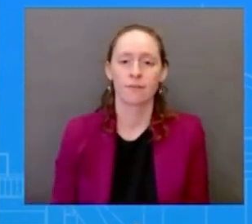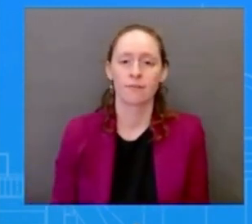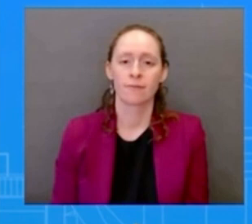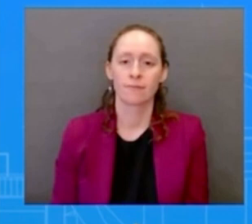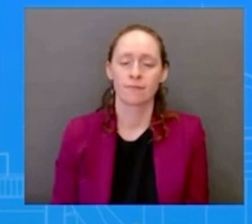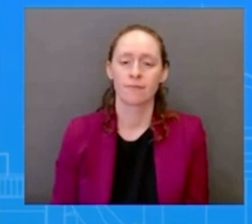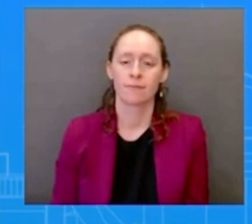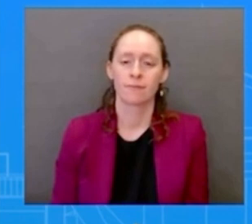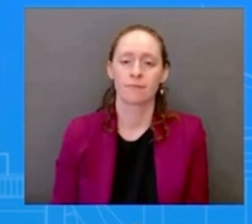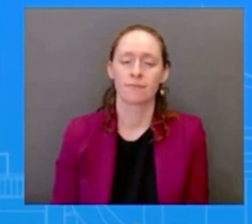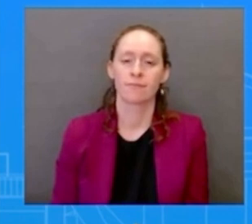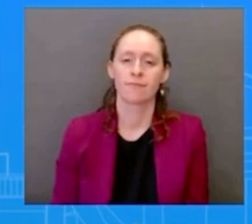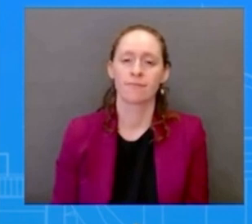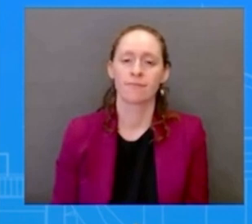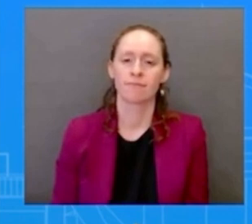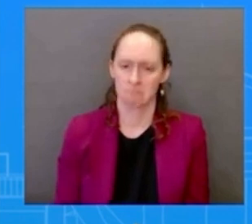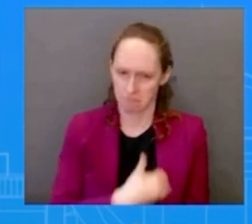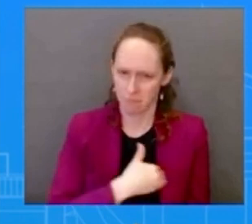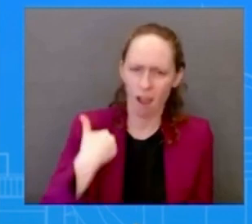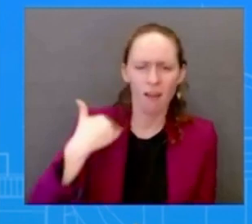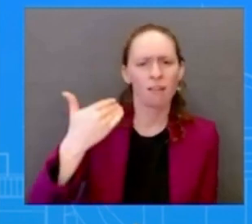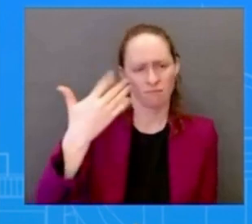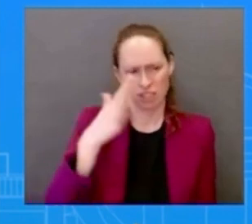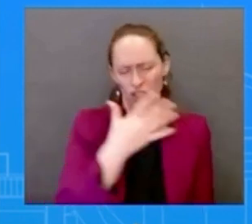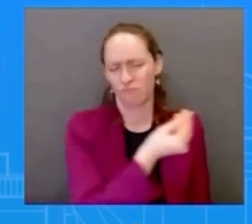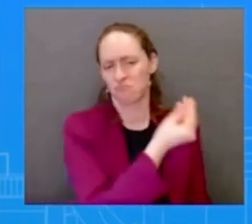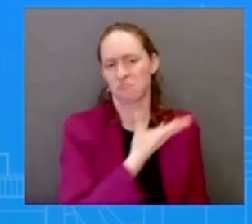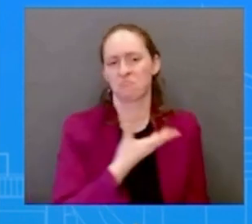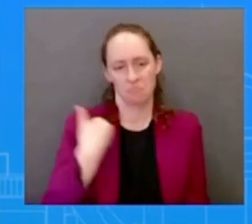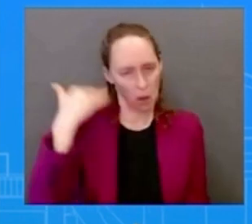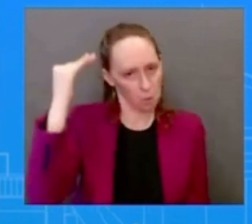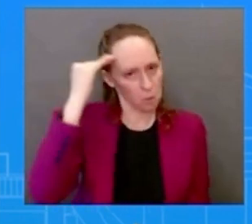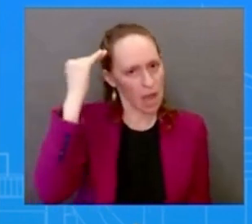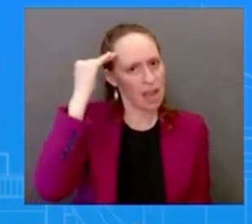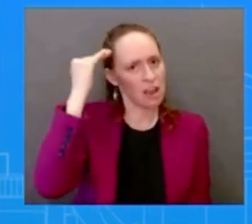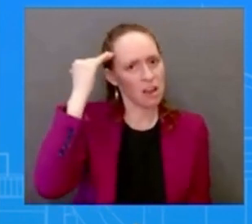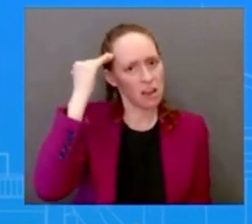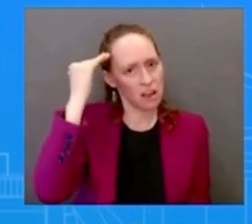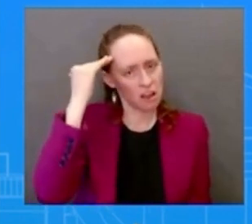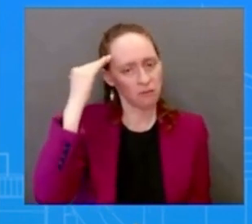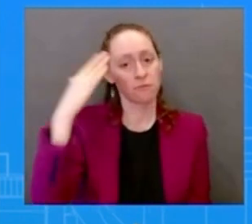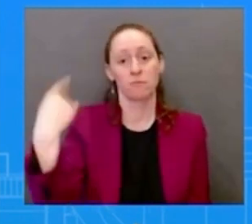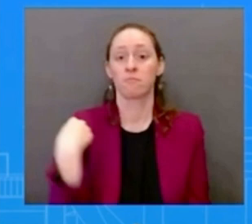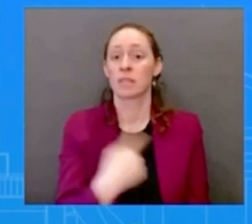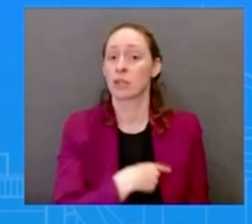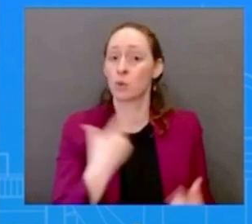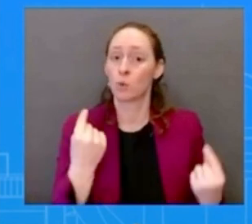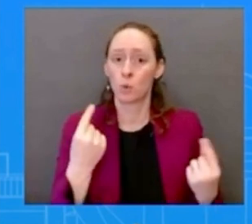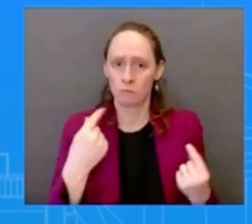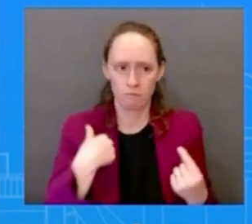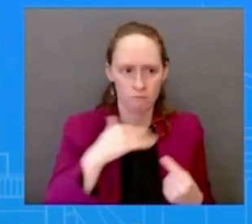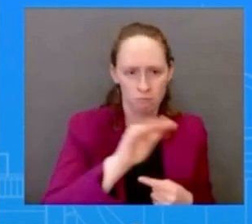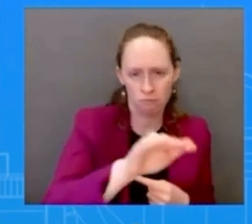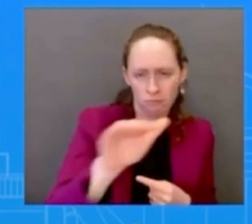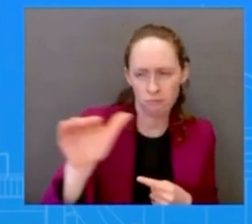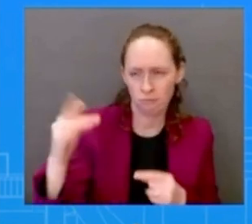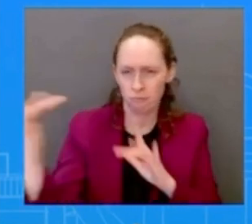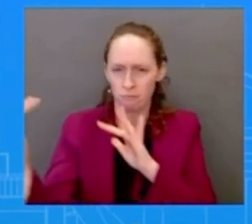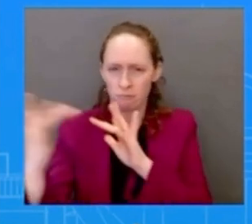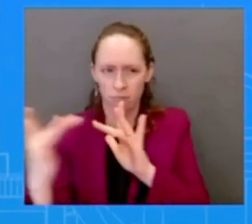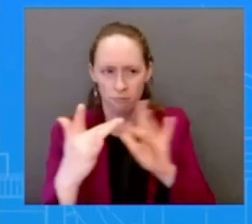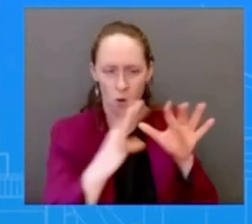ukraine so we continue to closely coordinate with our allies and partners including poland as we provide assistance to ukraine